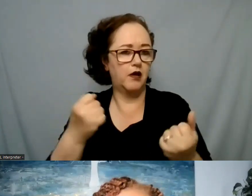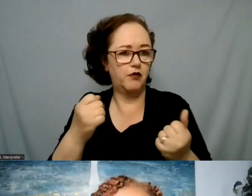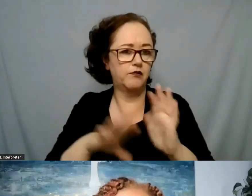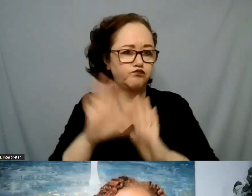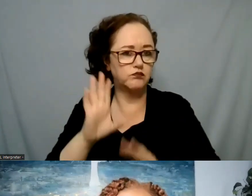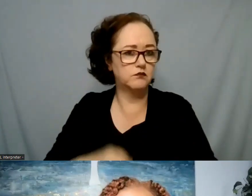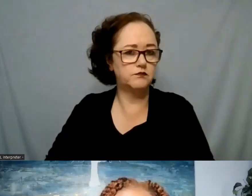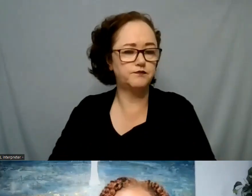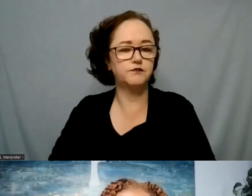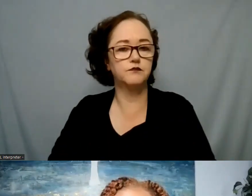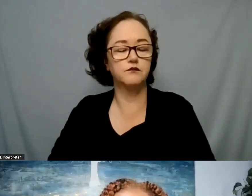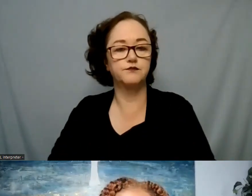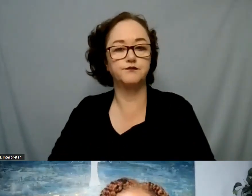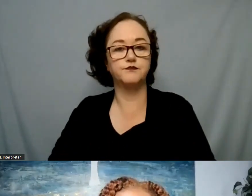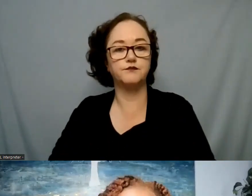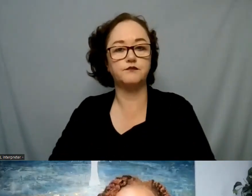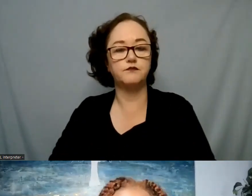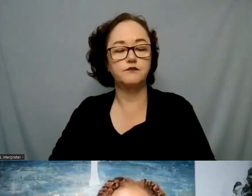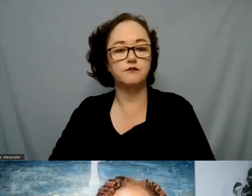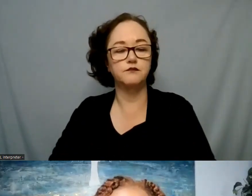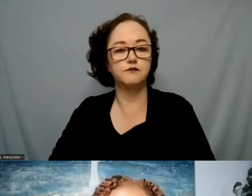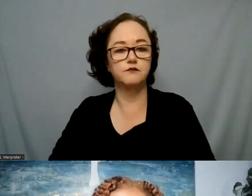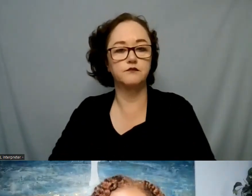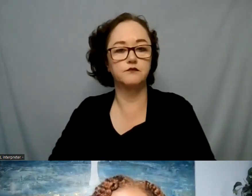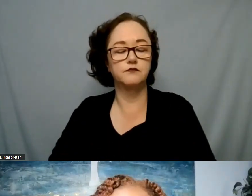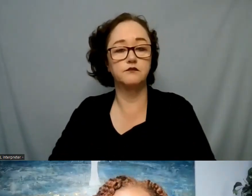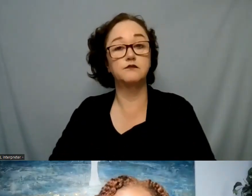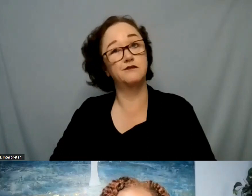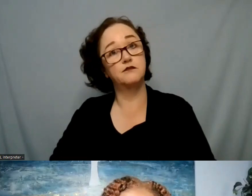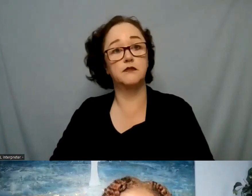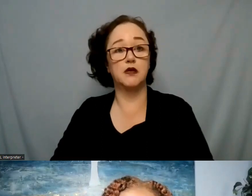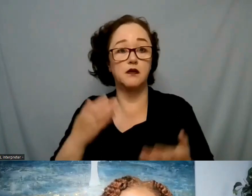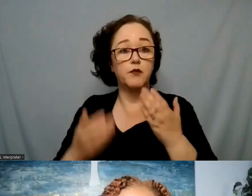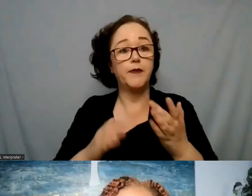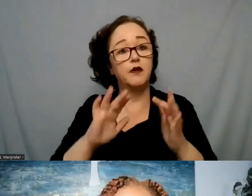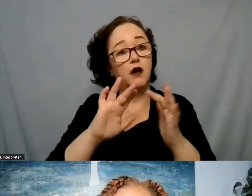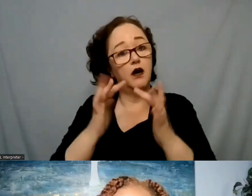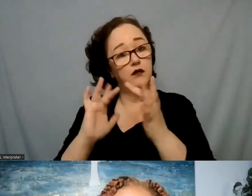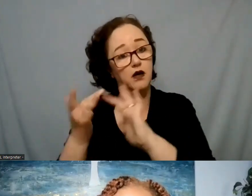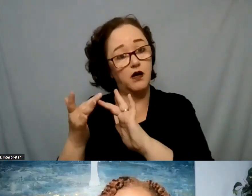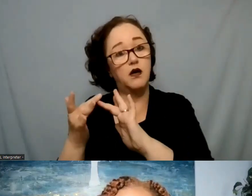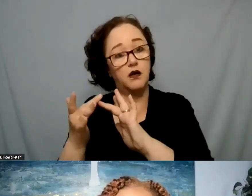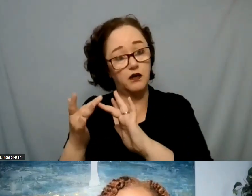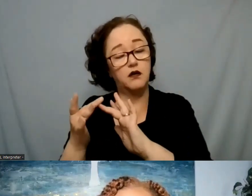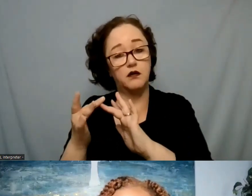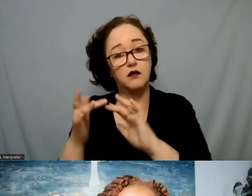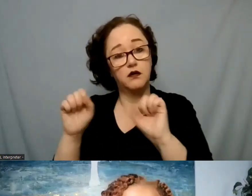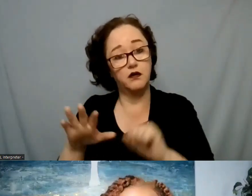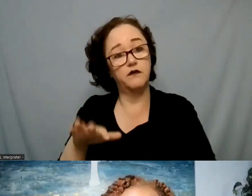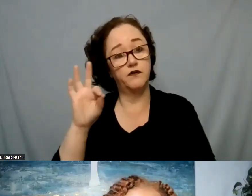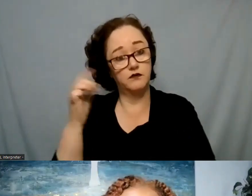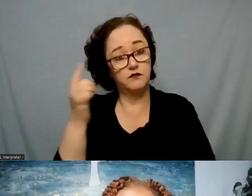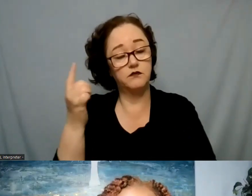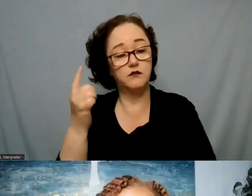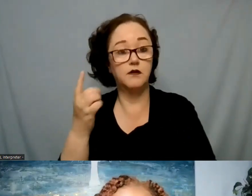and that's a case where maybe finding an online community because if it's something that is they're in a